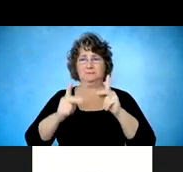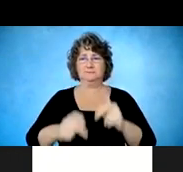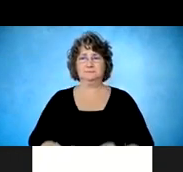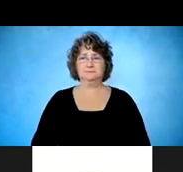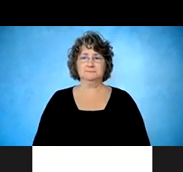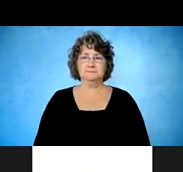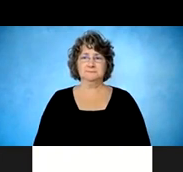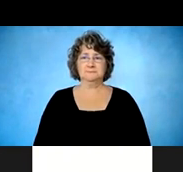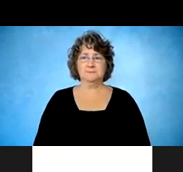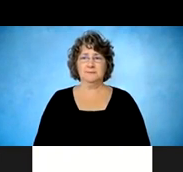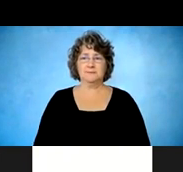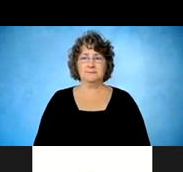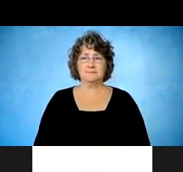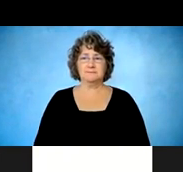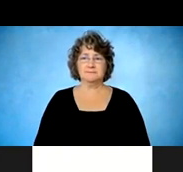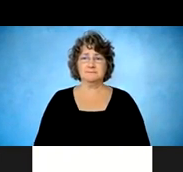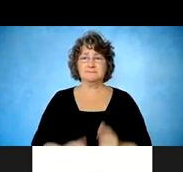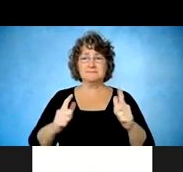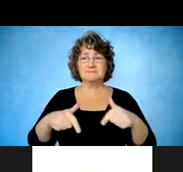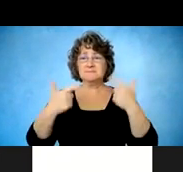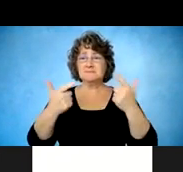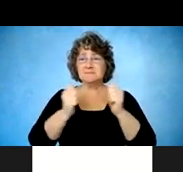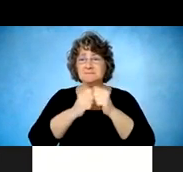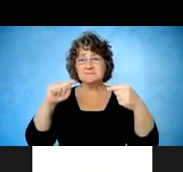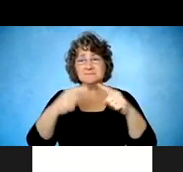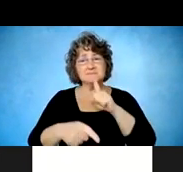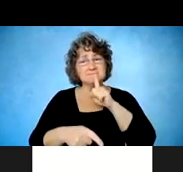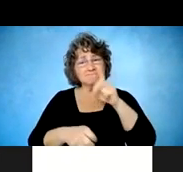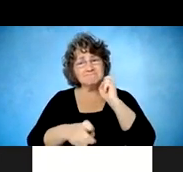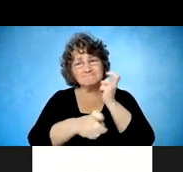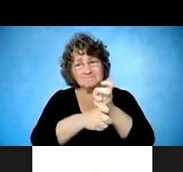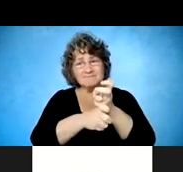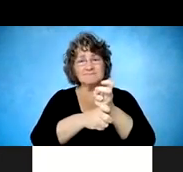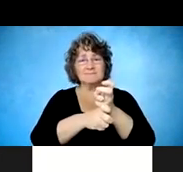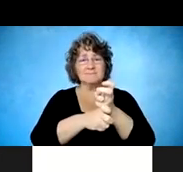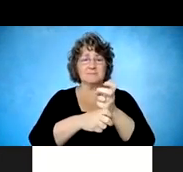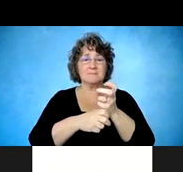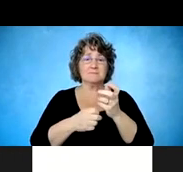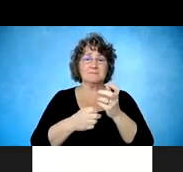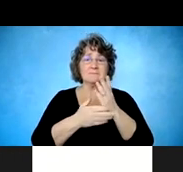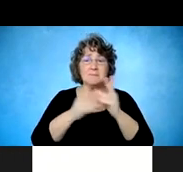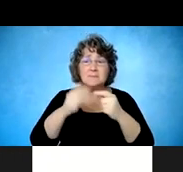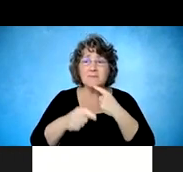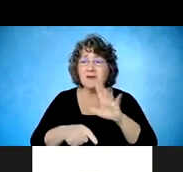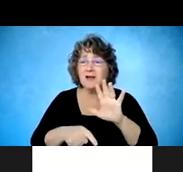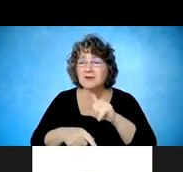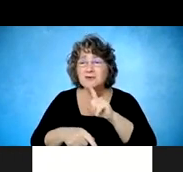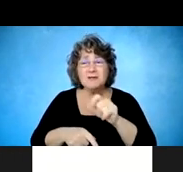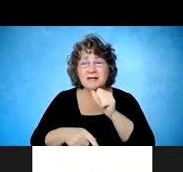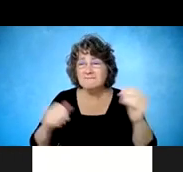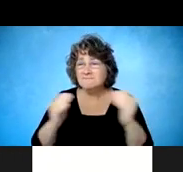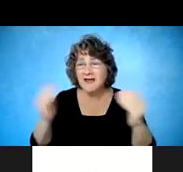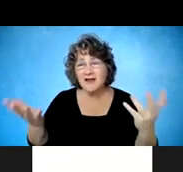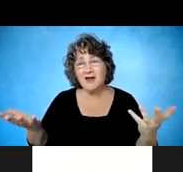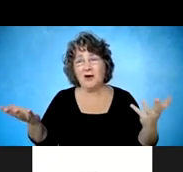for just the ability living with pain is so hard. And some people say, doc, it's so unfair. I